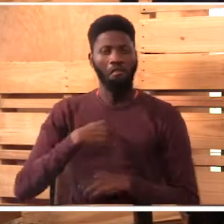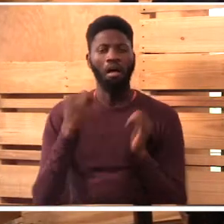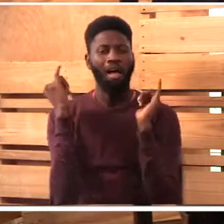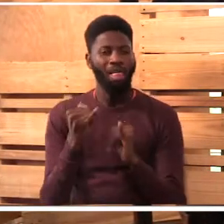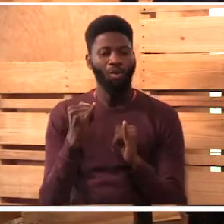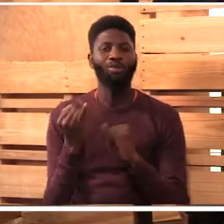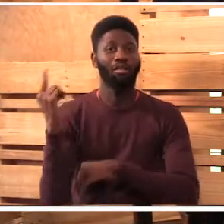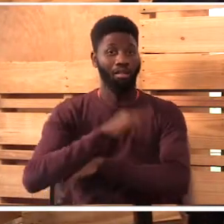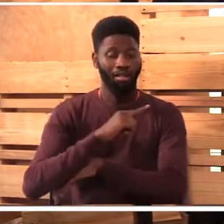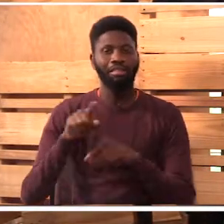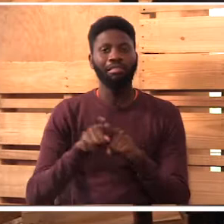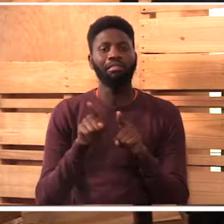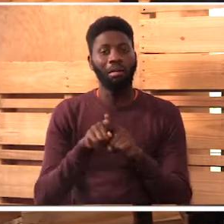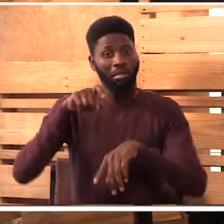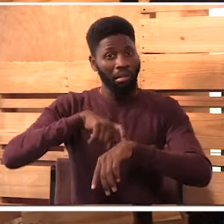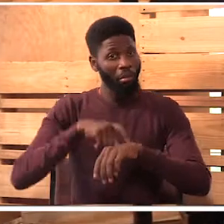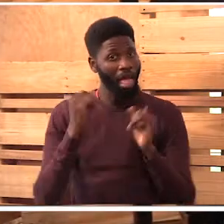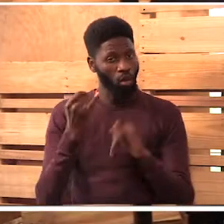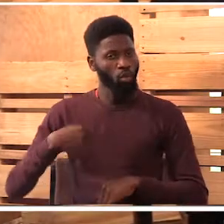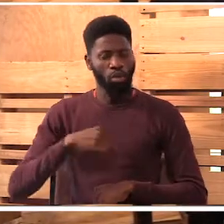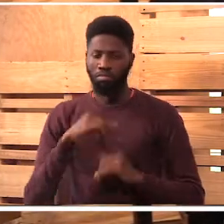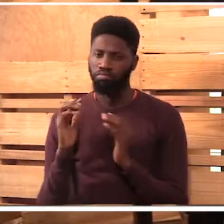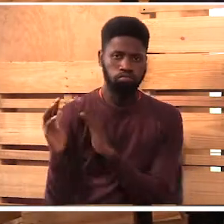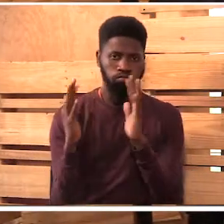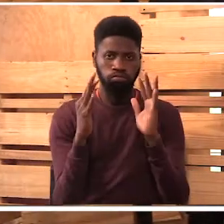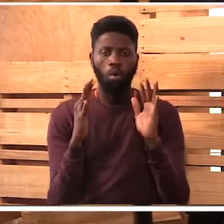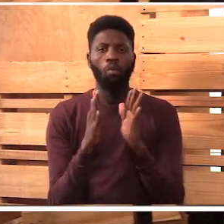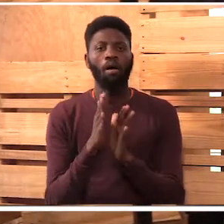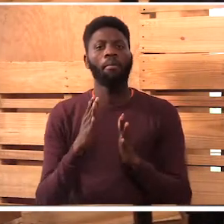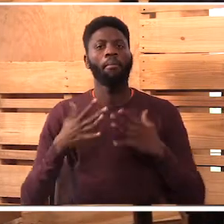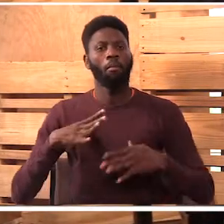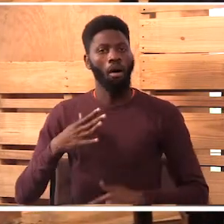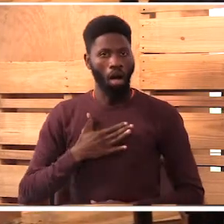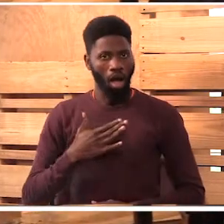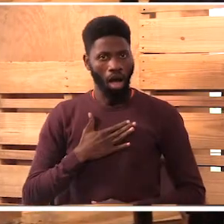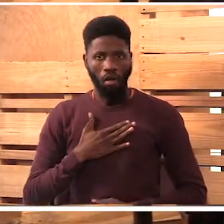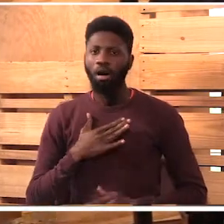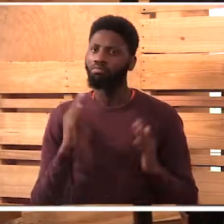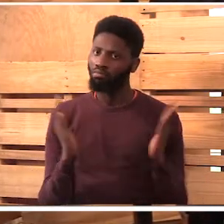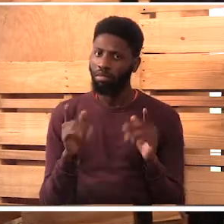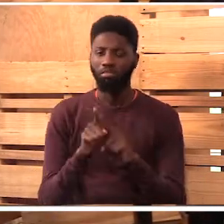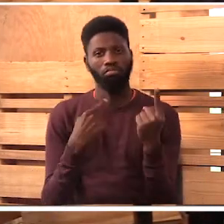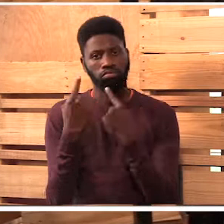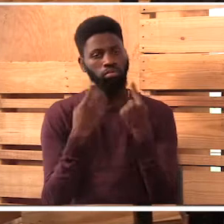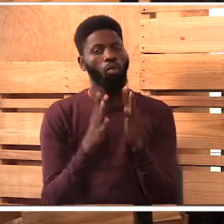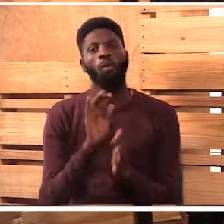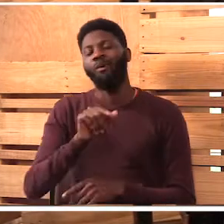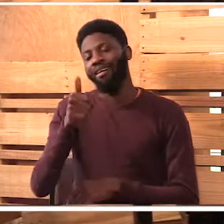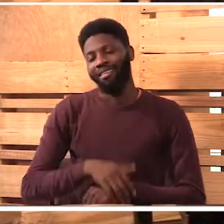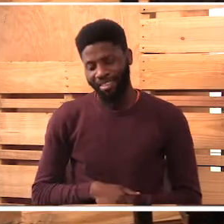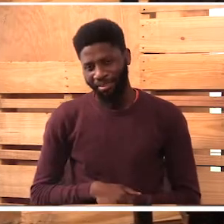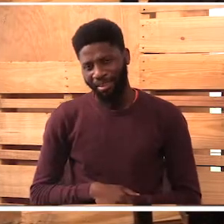another time to celebrate with our people and to encourage and to talk with each other. I don't know